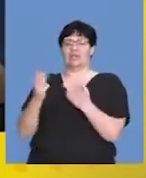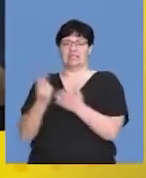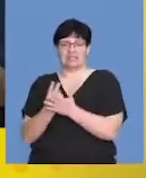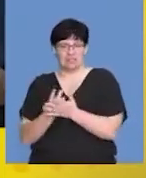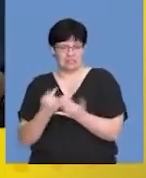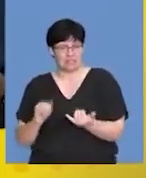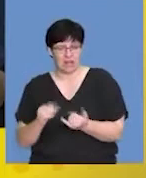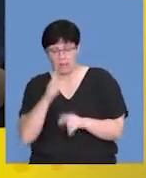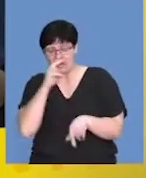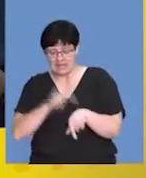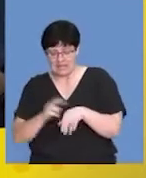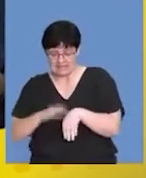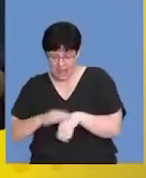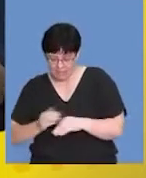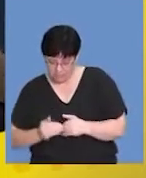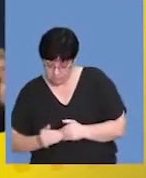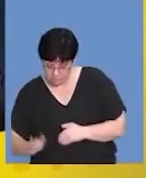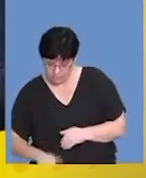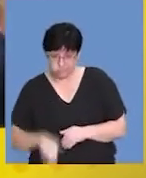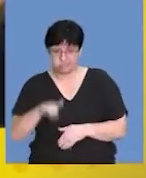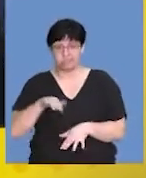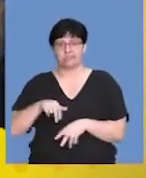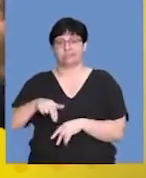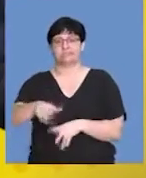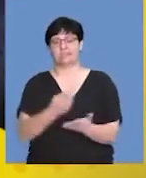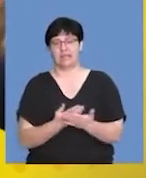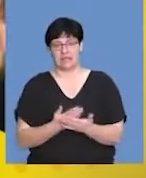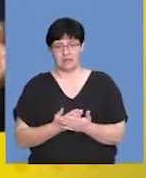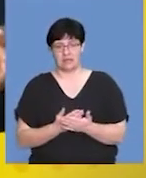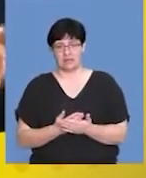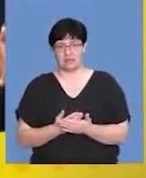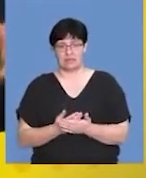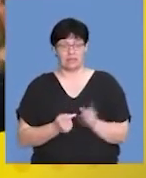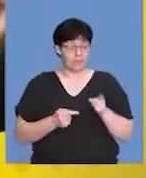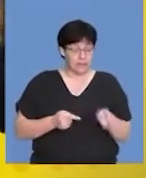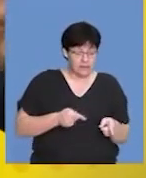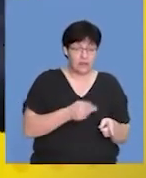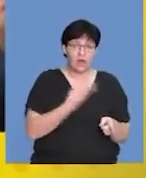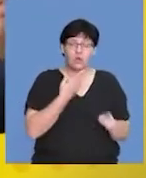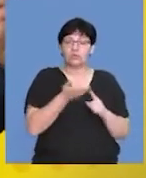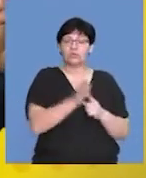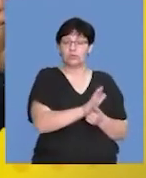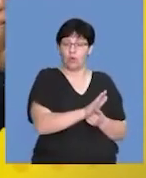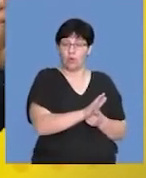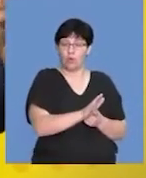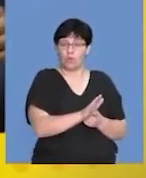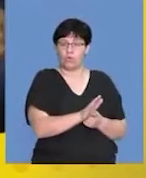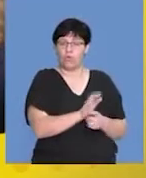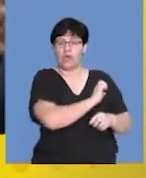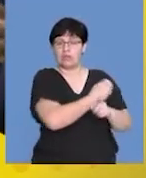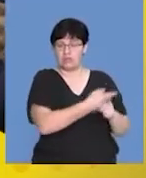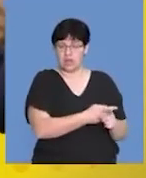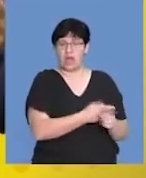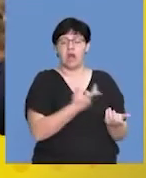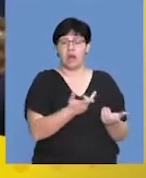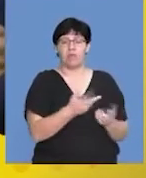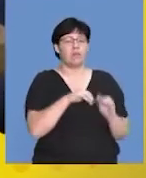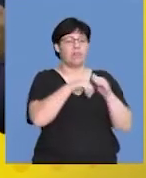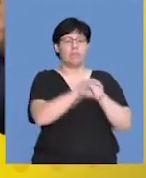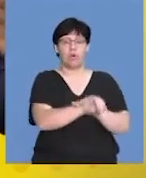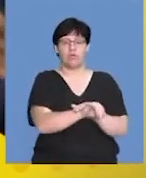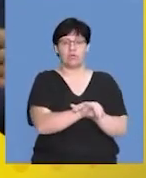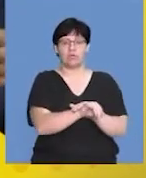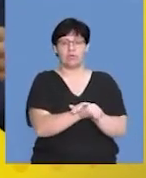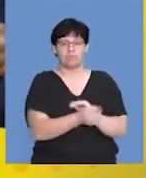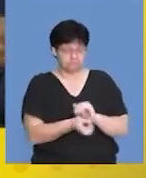requires time for development. So precocial organisms that show that reproductive strategy generally are born